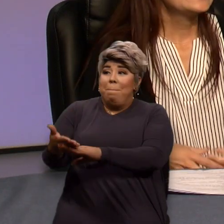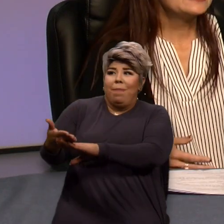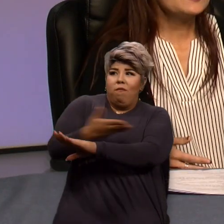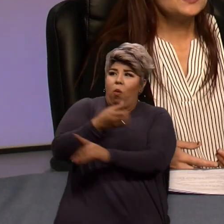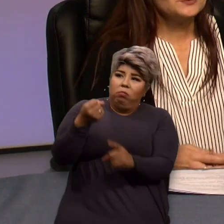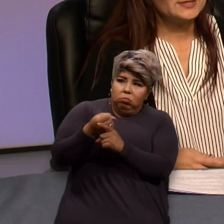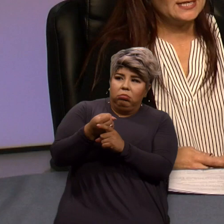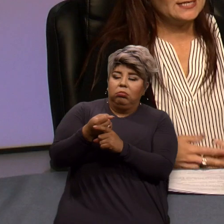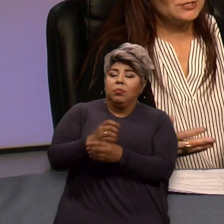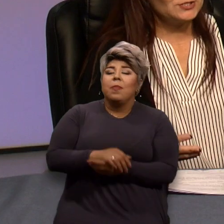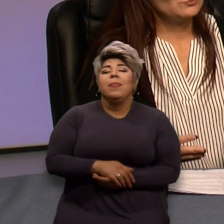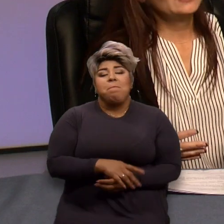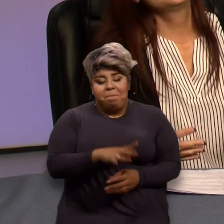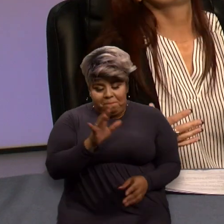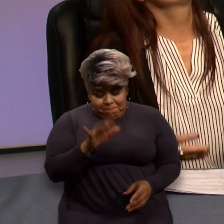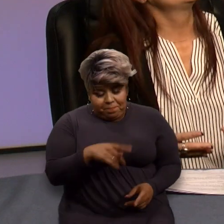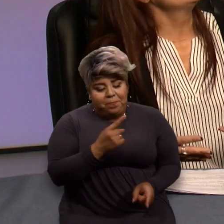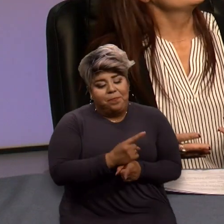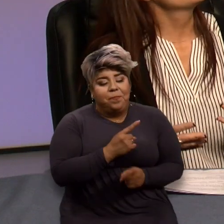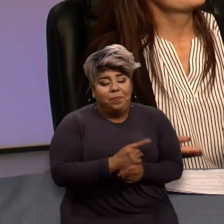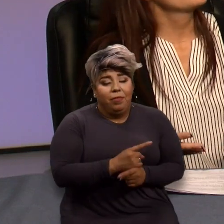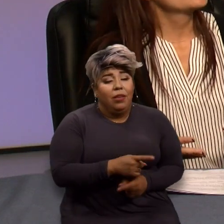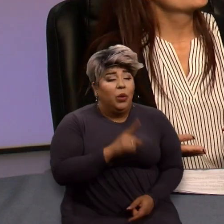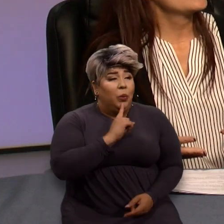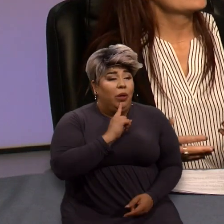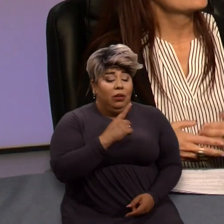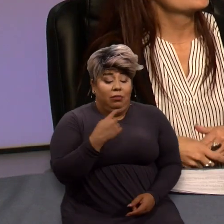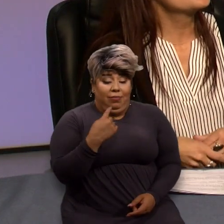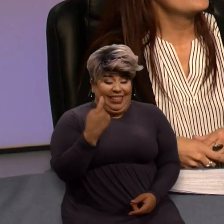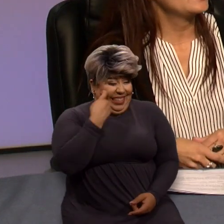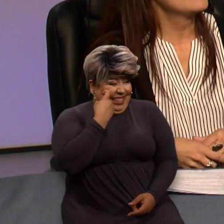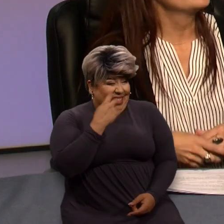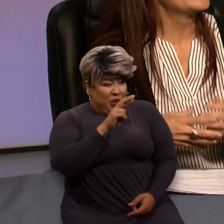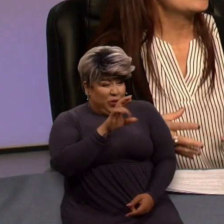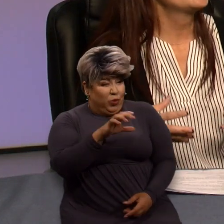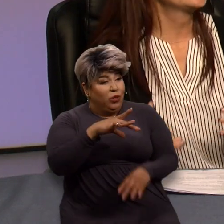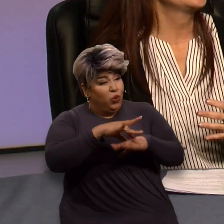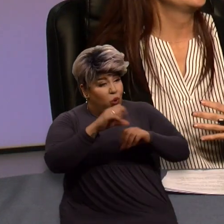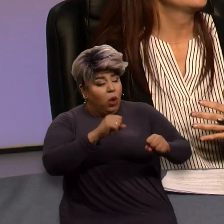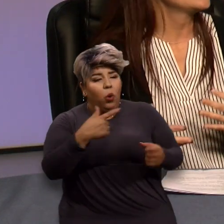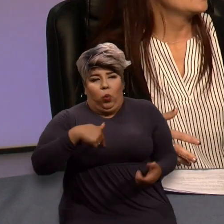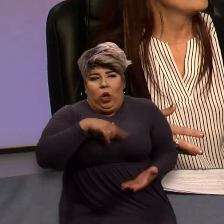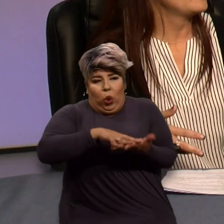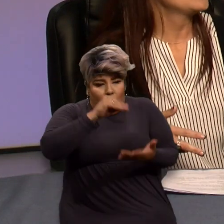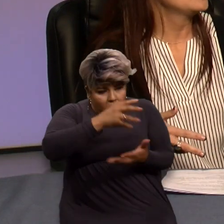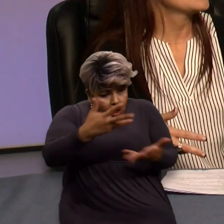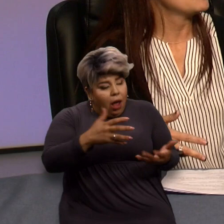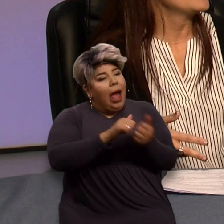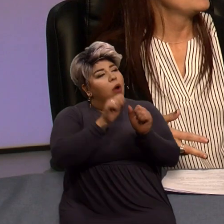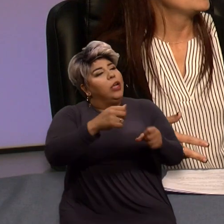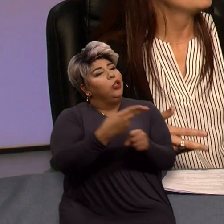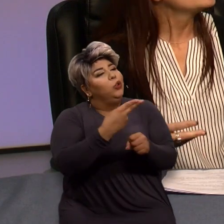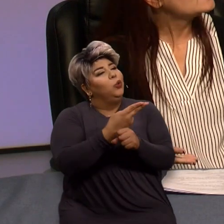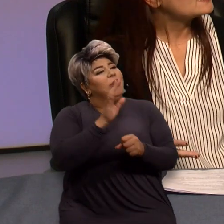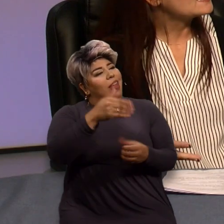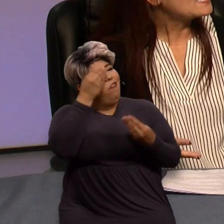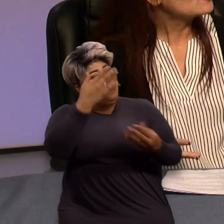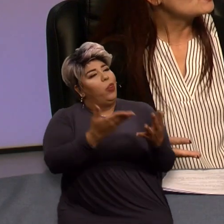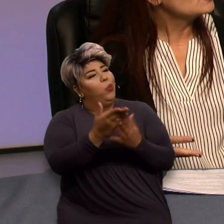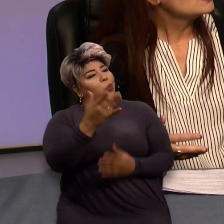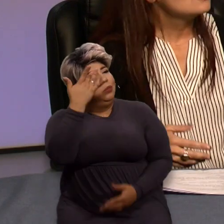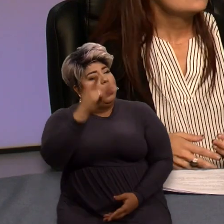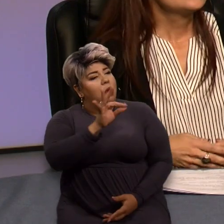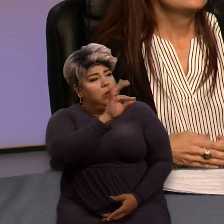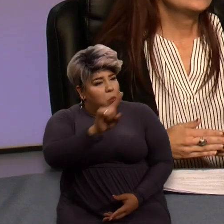happens. Absolutely. And actually, we learned a lot from the Ridgecrest earthquake on how we can utilize the information in Smart 911 in a